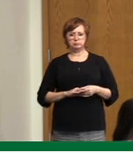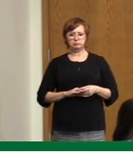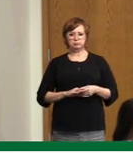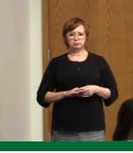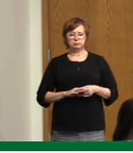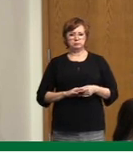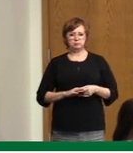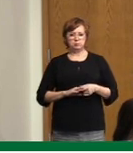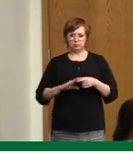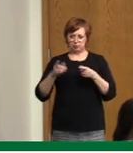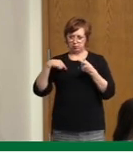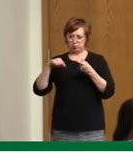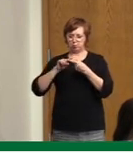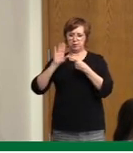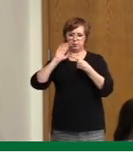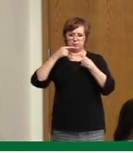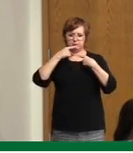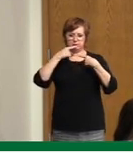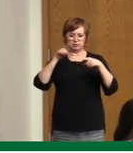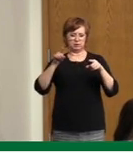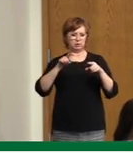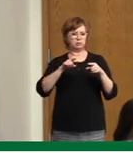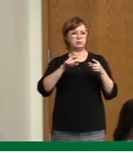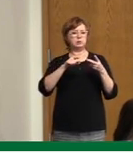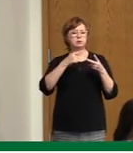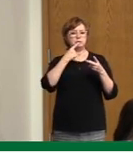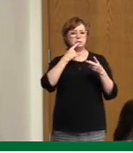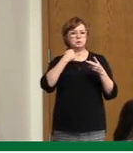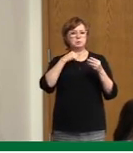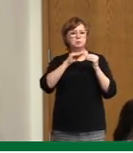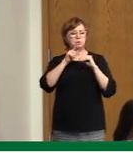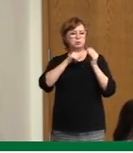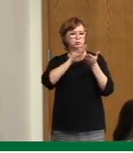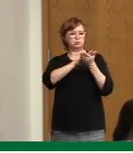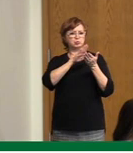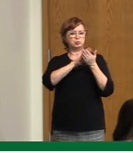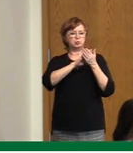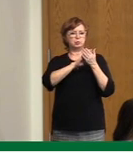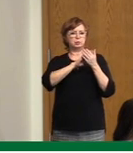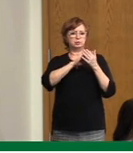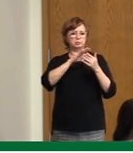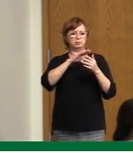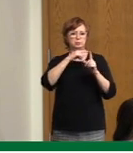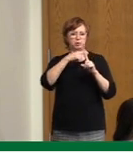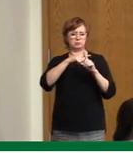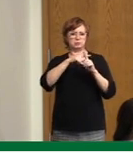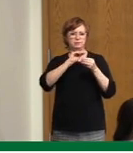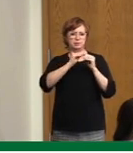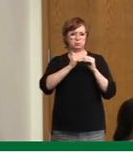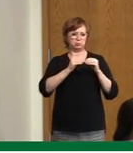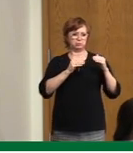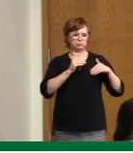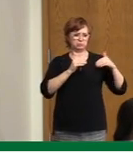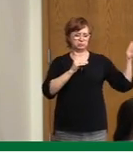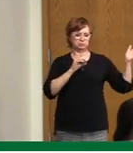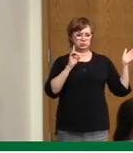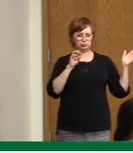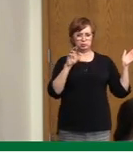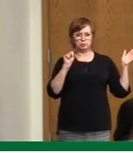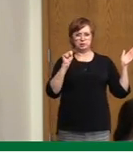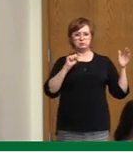make that decision to say if the divisions want to go to online learning, then they can? Yes. So, I'm in regular